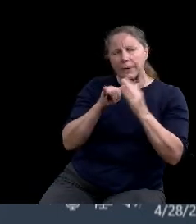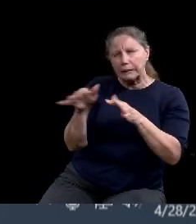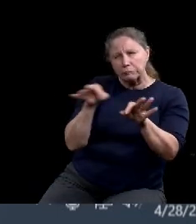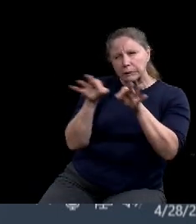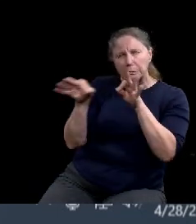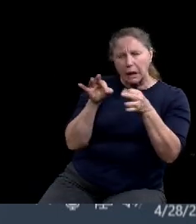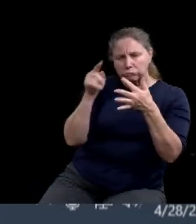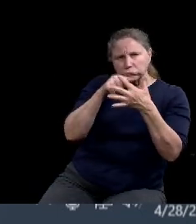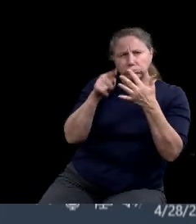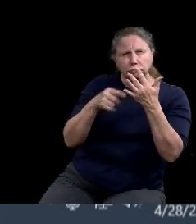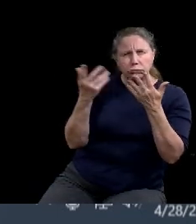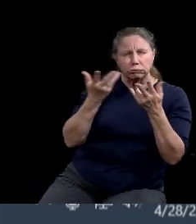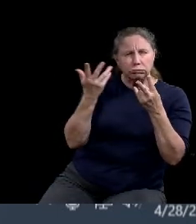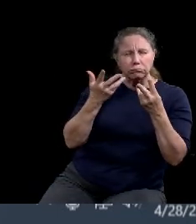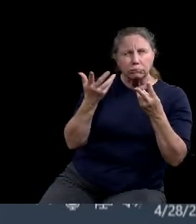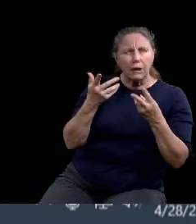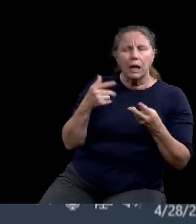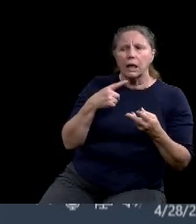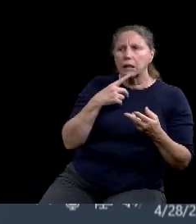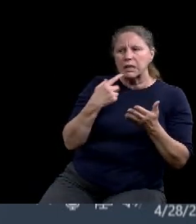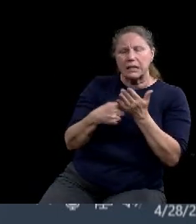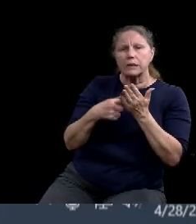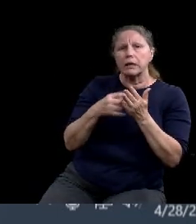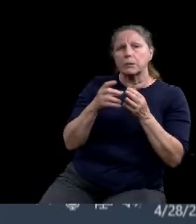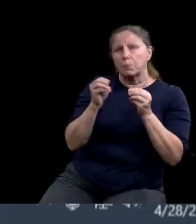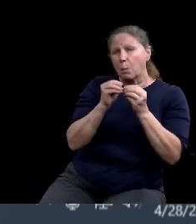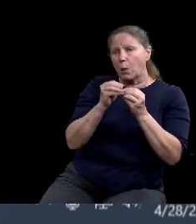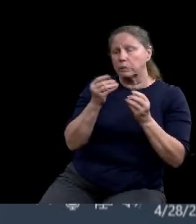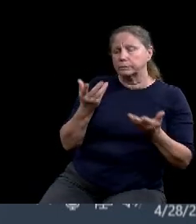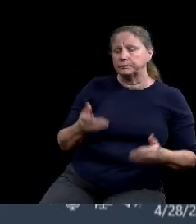those details a little bit for us? Sure. Thanks, John. I sure will.